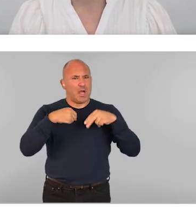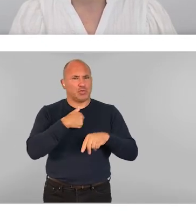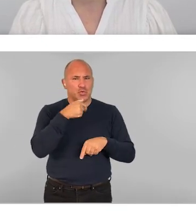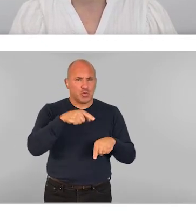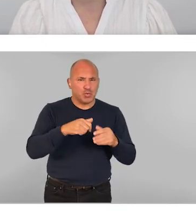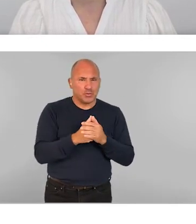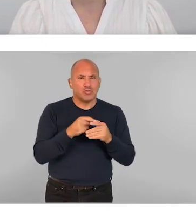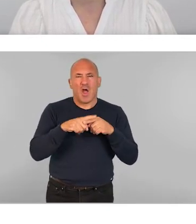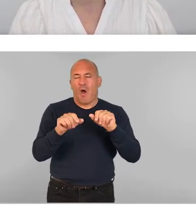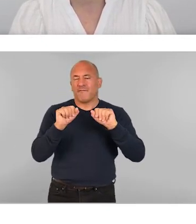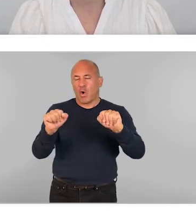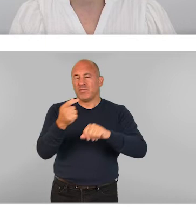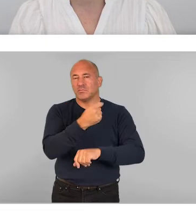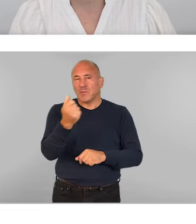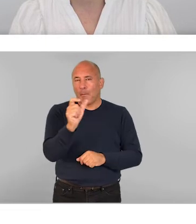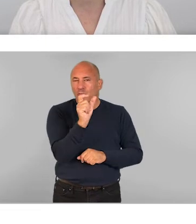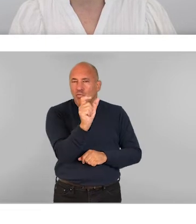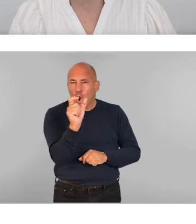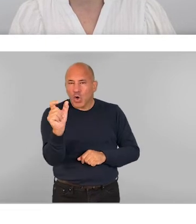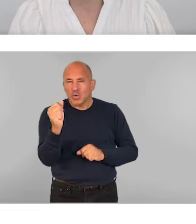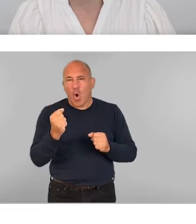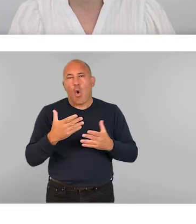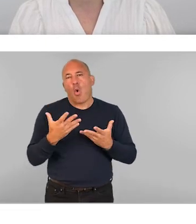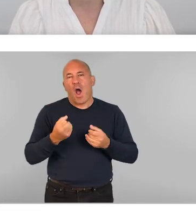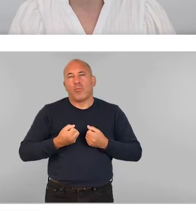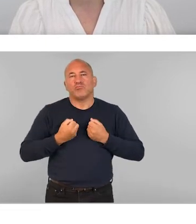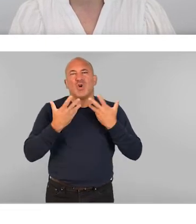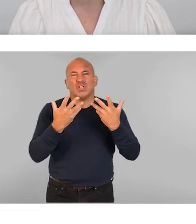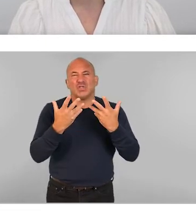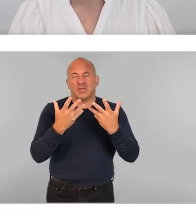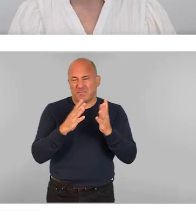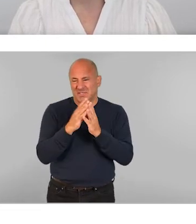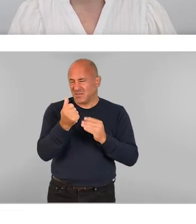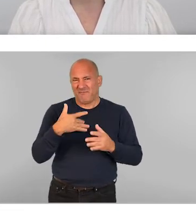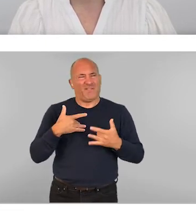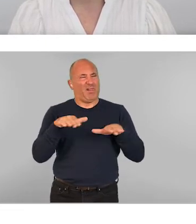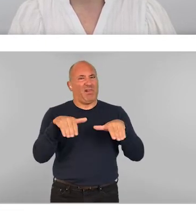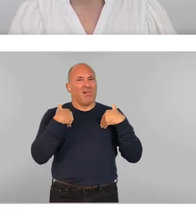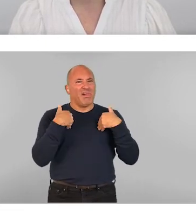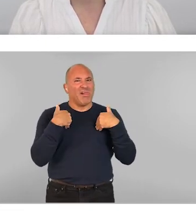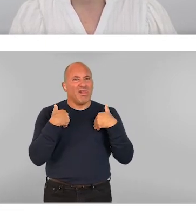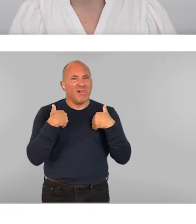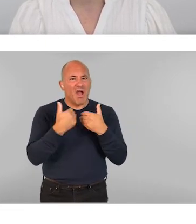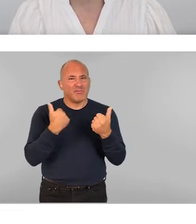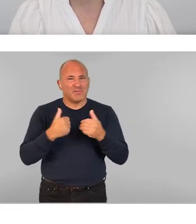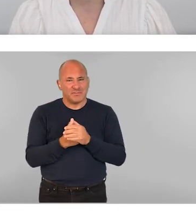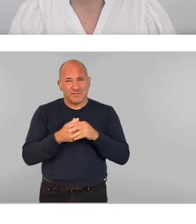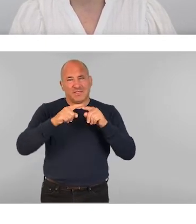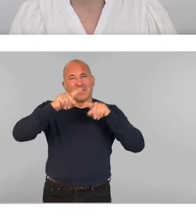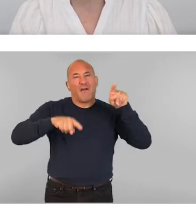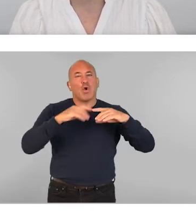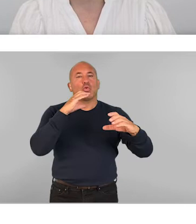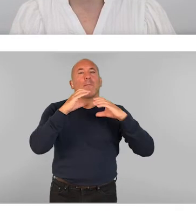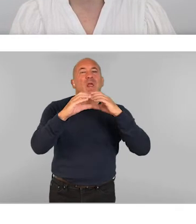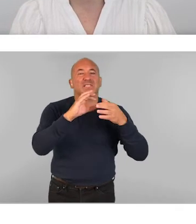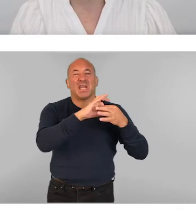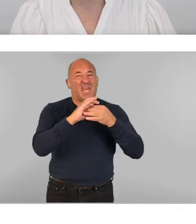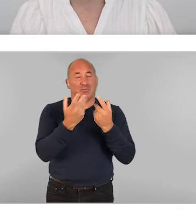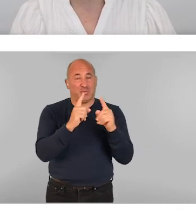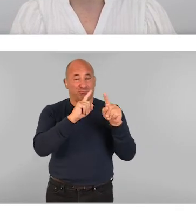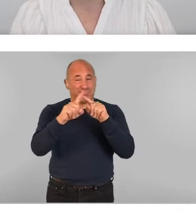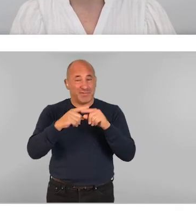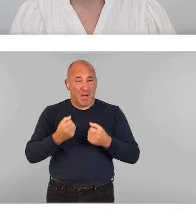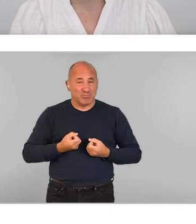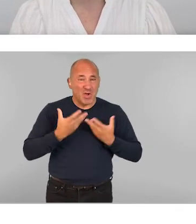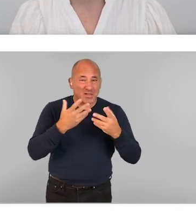aims to avoid certain words or expressions that could exclude individuals. Diverse communication refers to alternative modes of expression that,